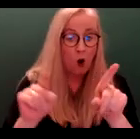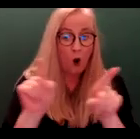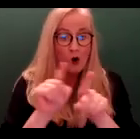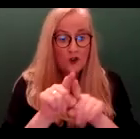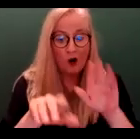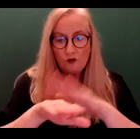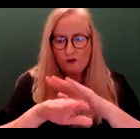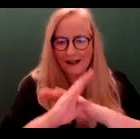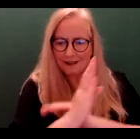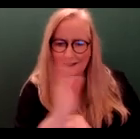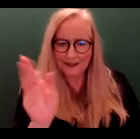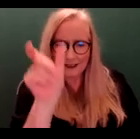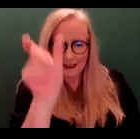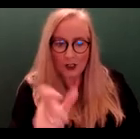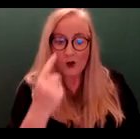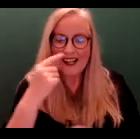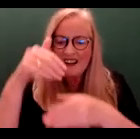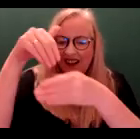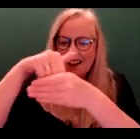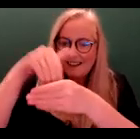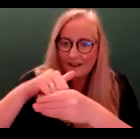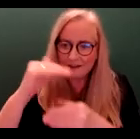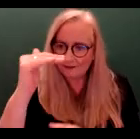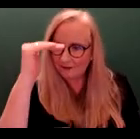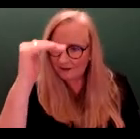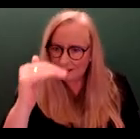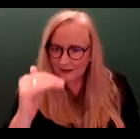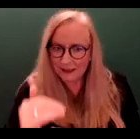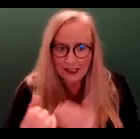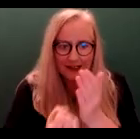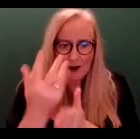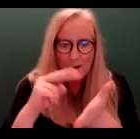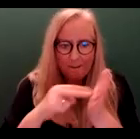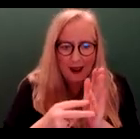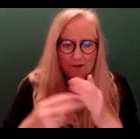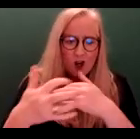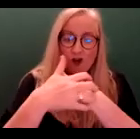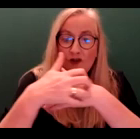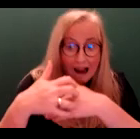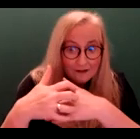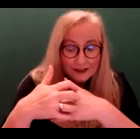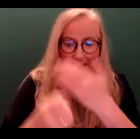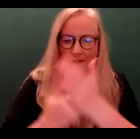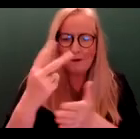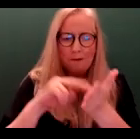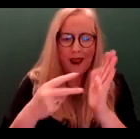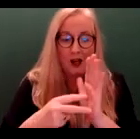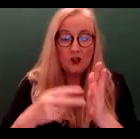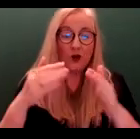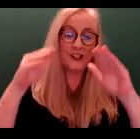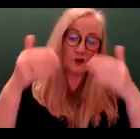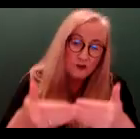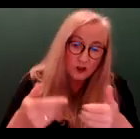right hand side, you will see the contents of the development plan, the draft development plan. So from the introduction